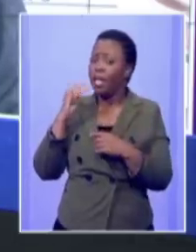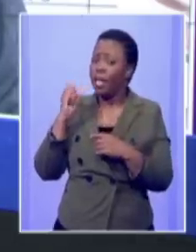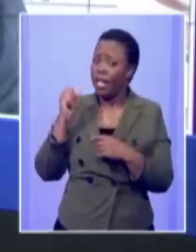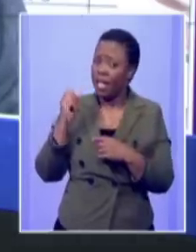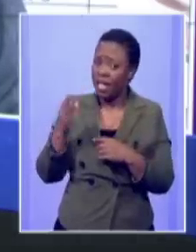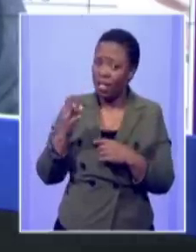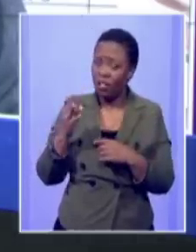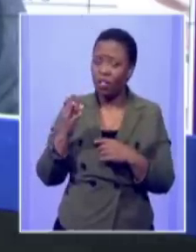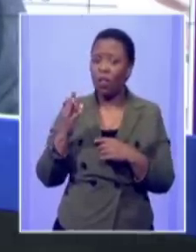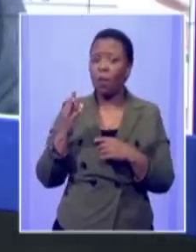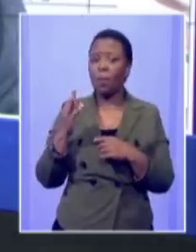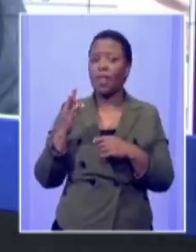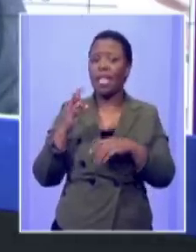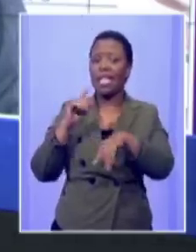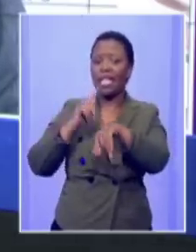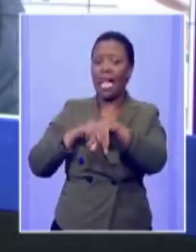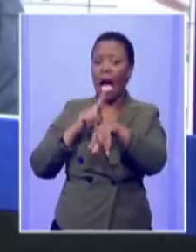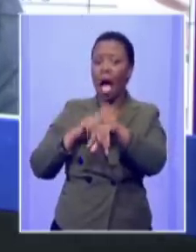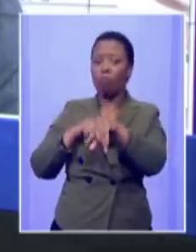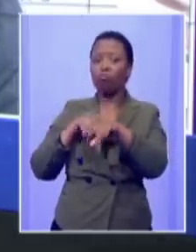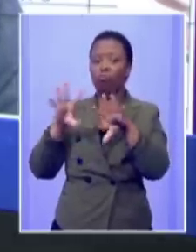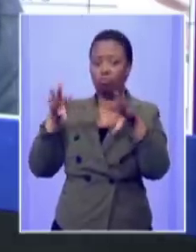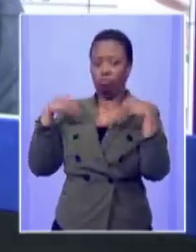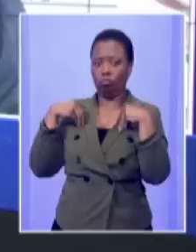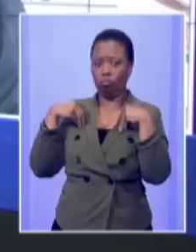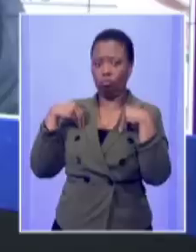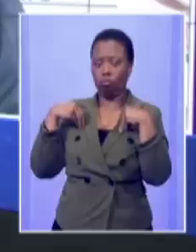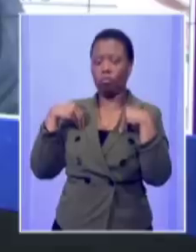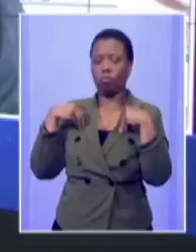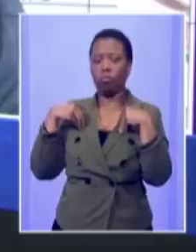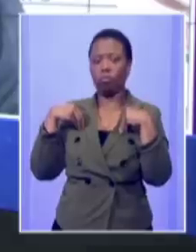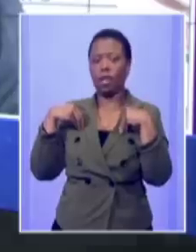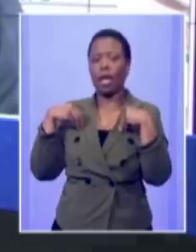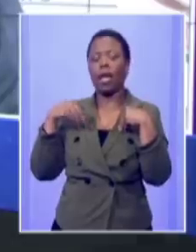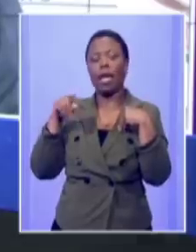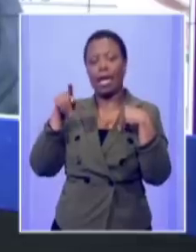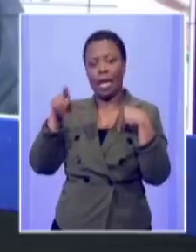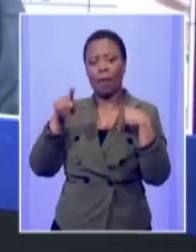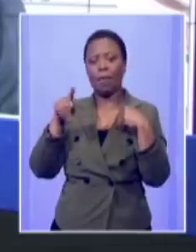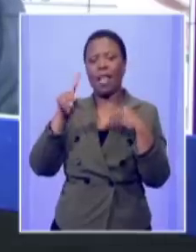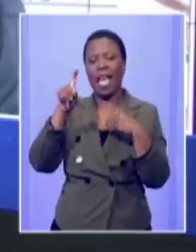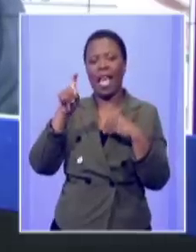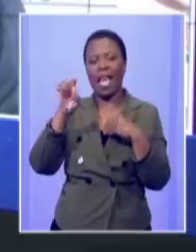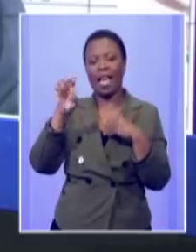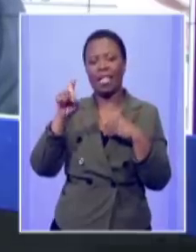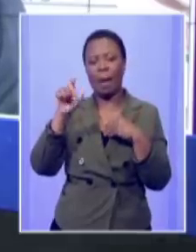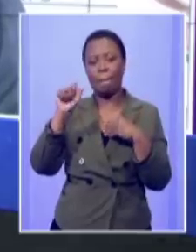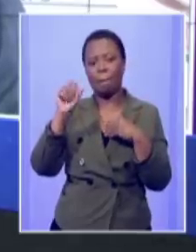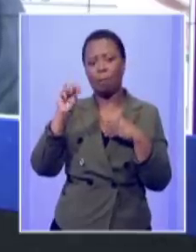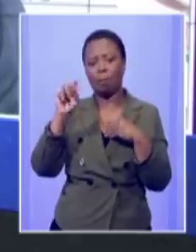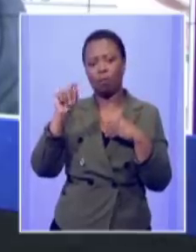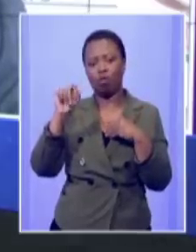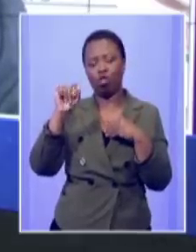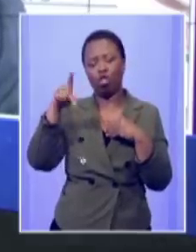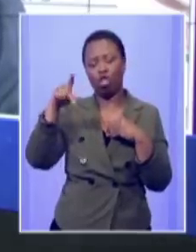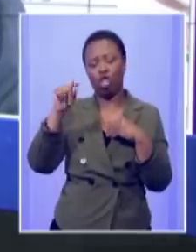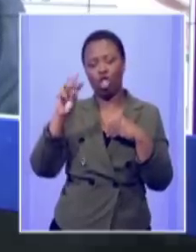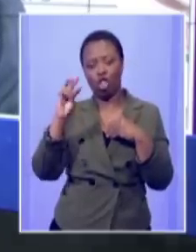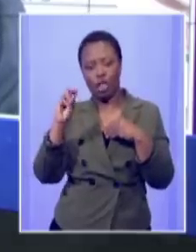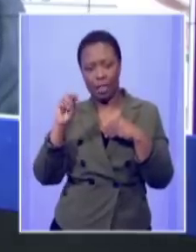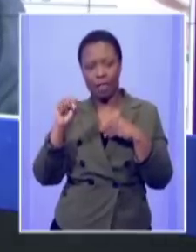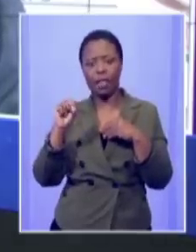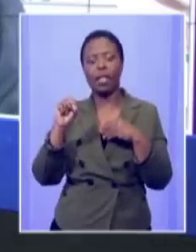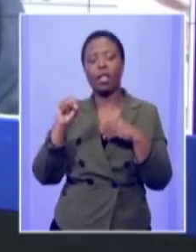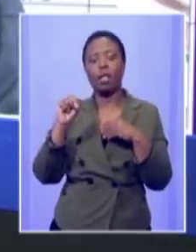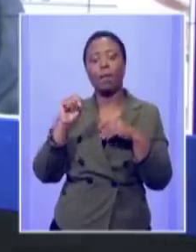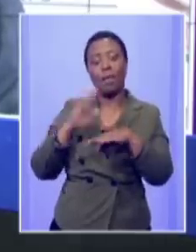exemption period if there are so many unlawful zimbabwean nationals in the country how